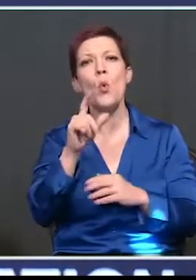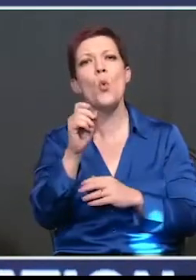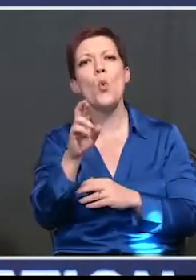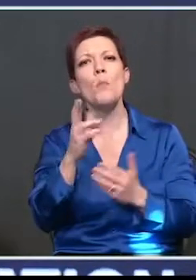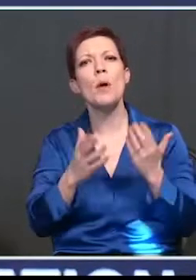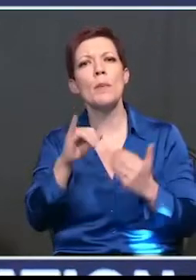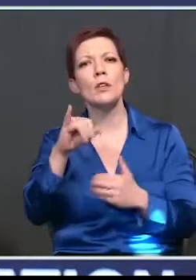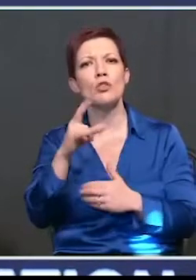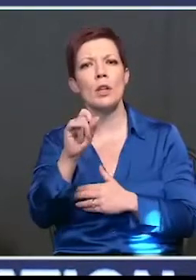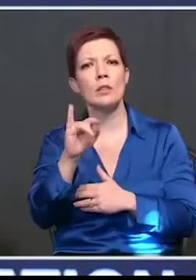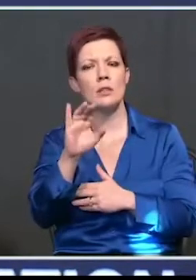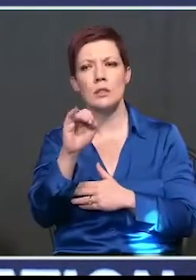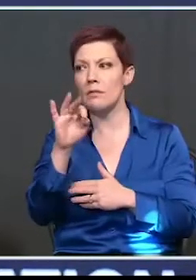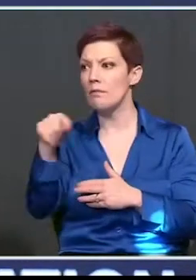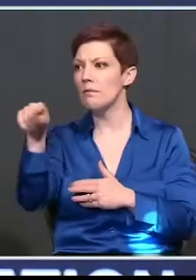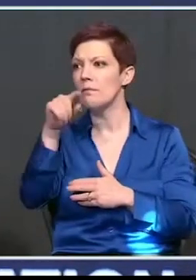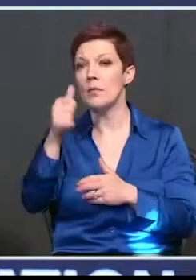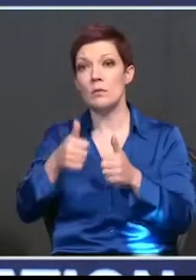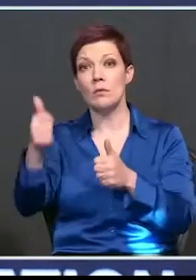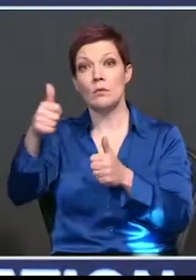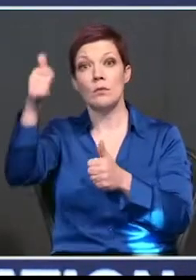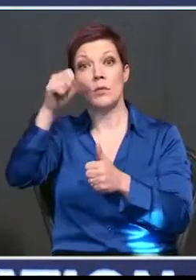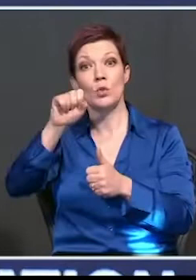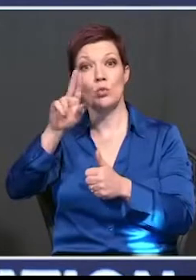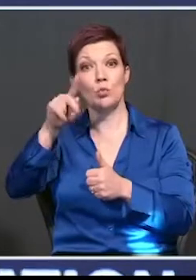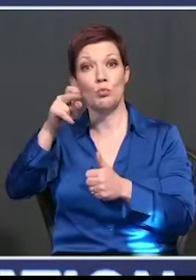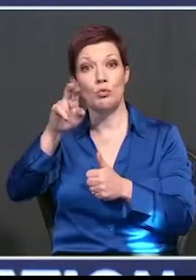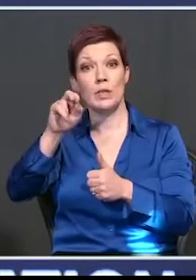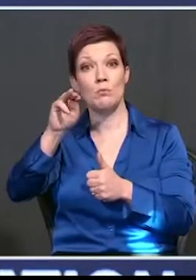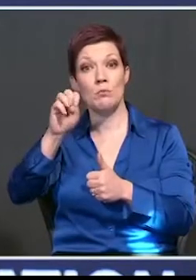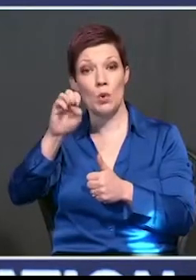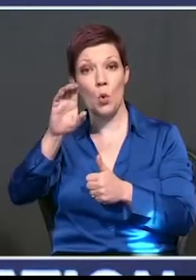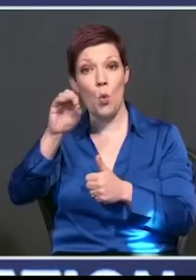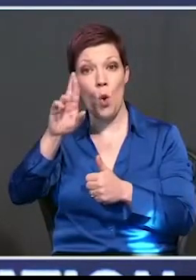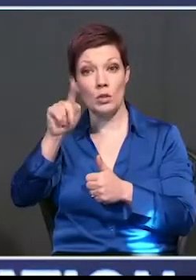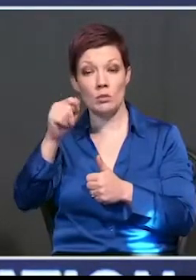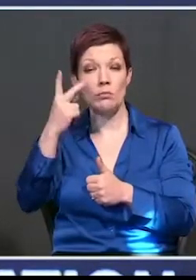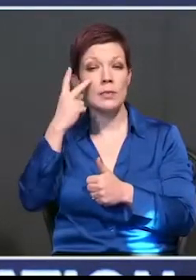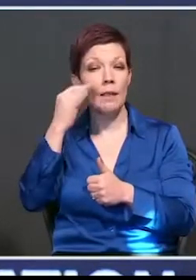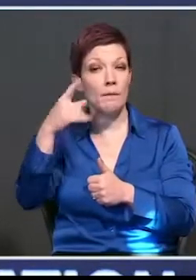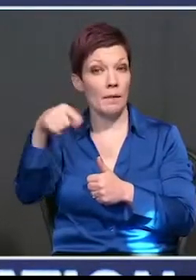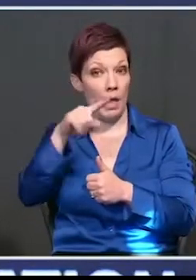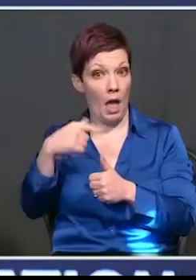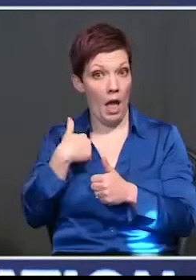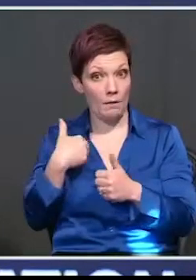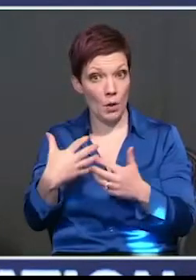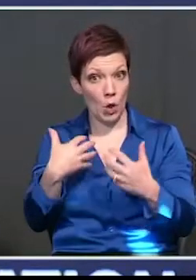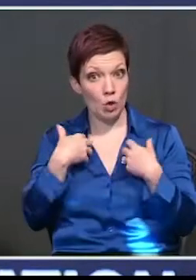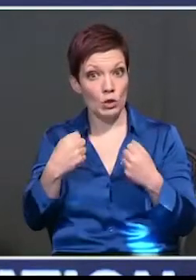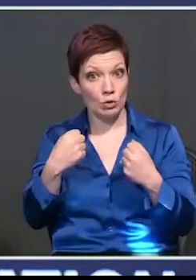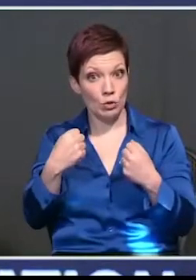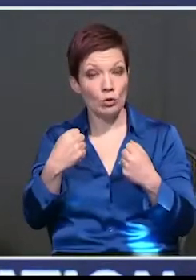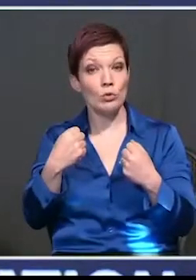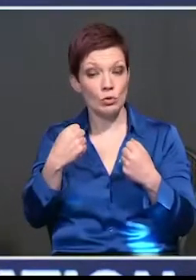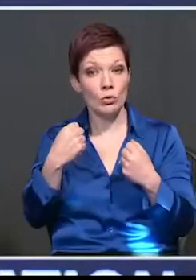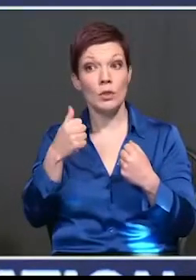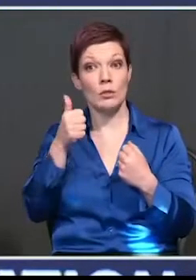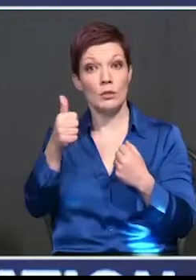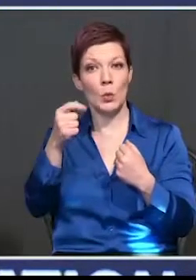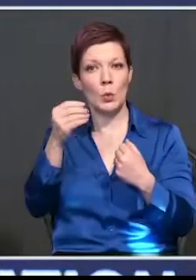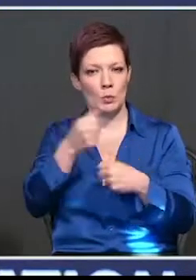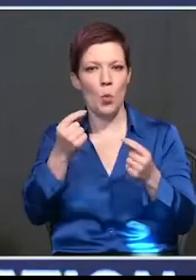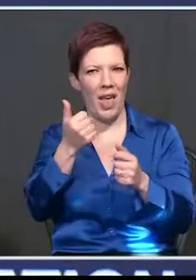Supreme Court or a number of justices of the Supreme Court. Let's see if they have the courage to do what everybody in this country knows